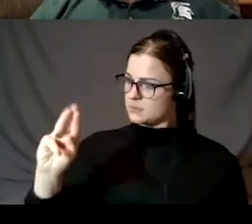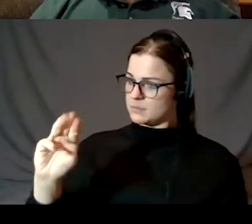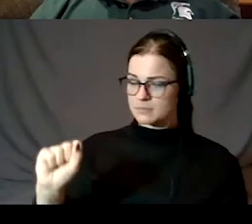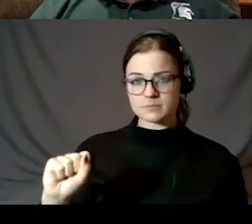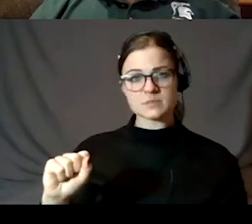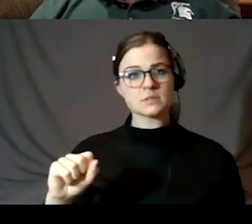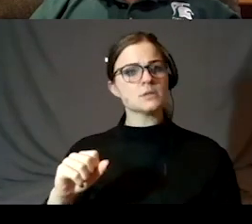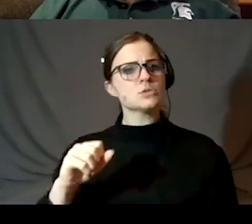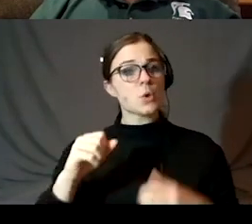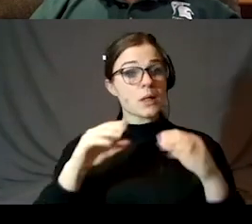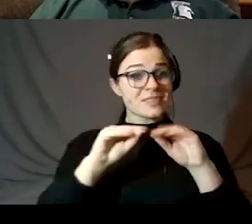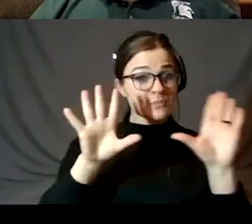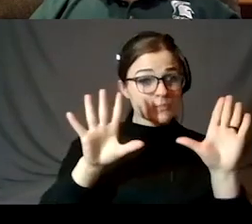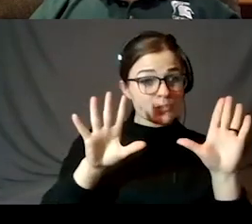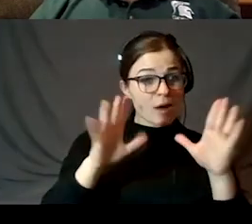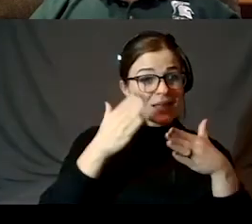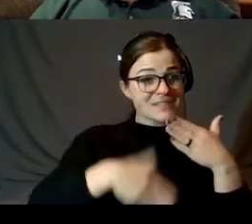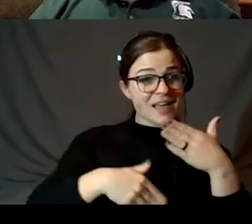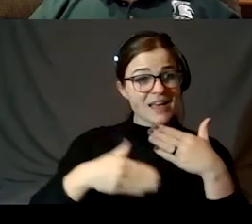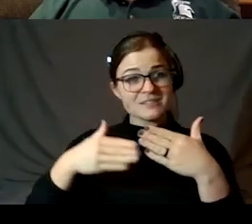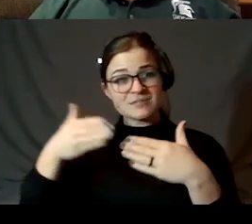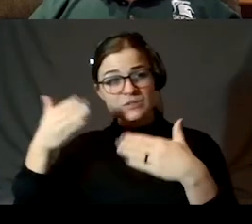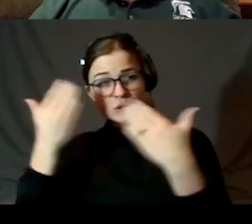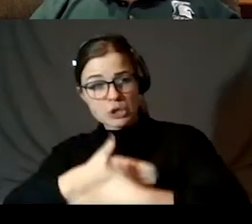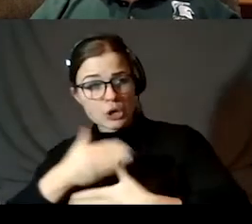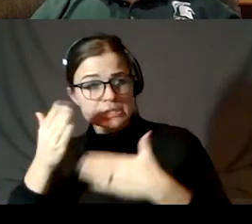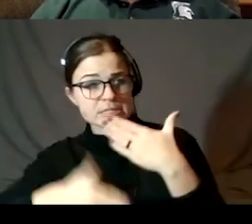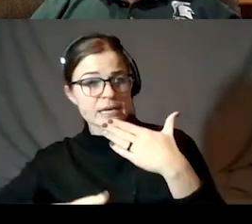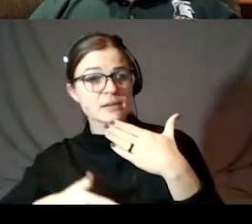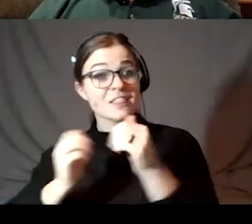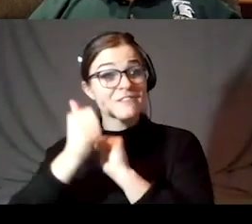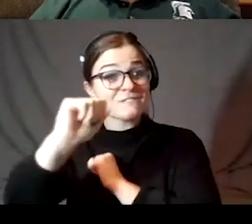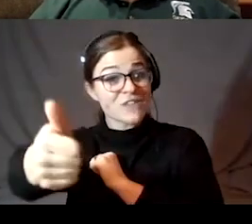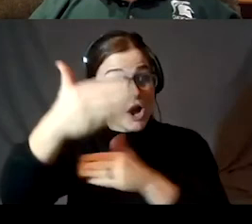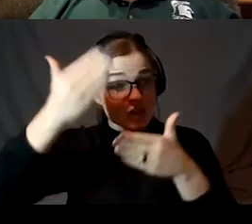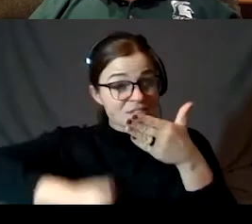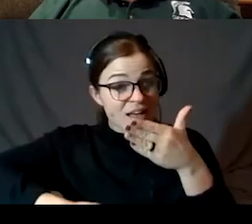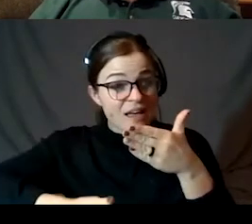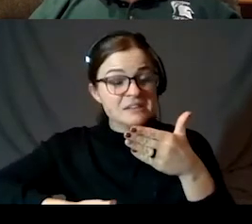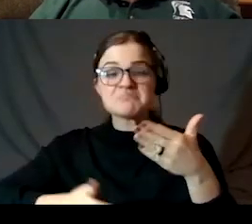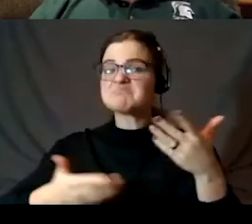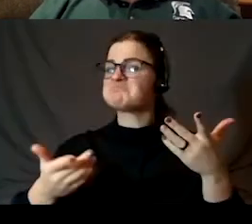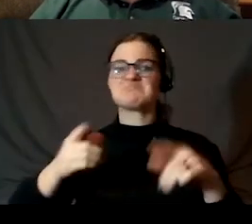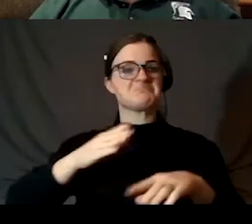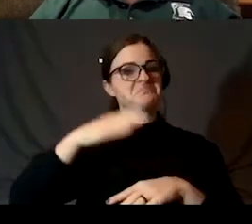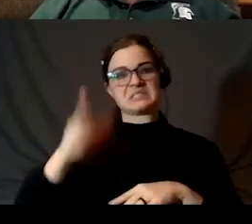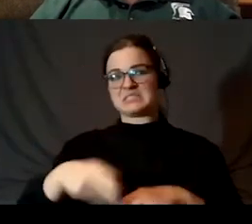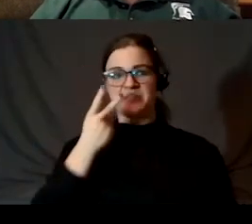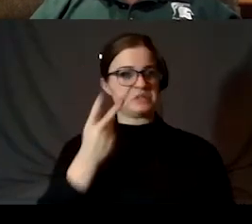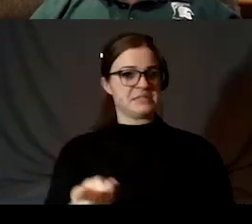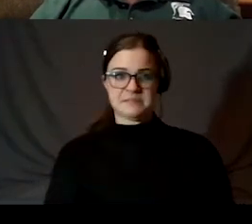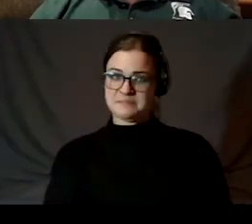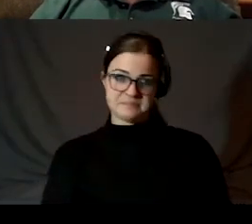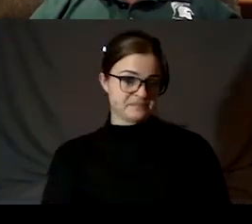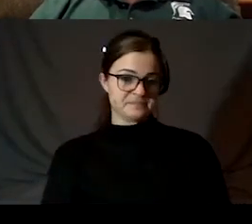the far side? Well, that can never be seen because the same